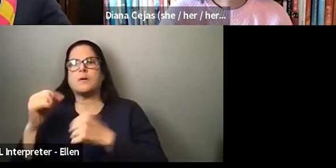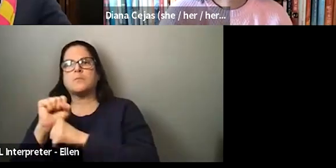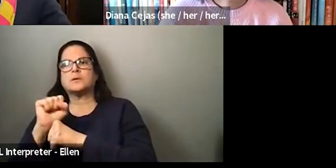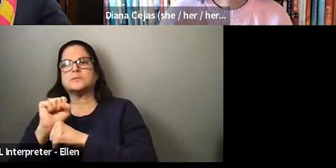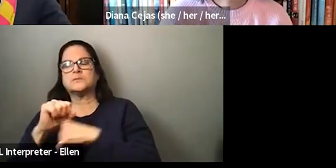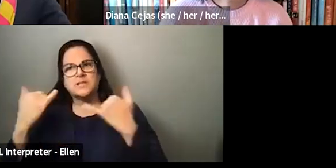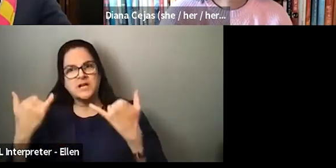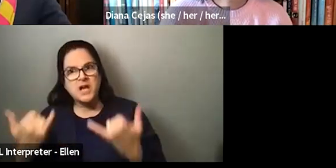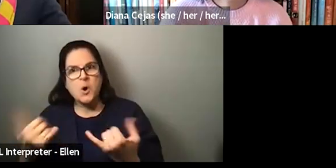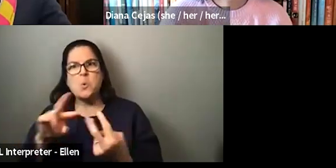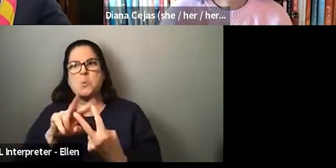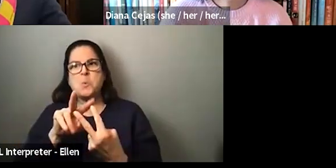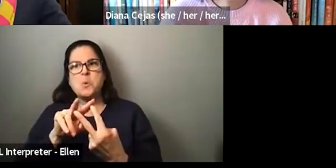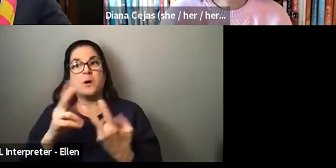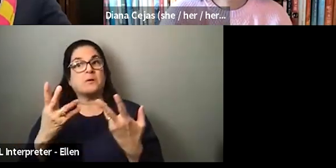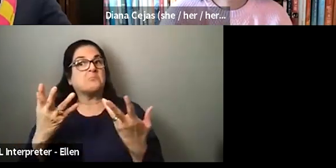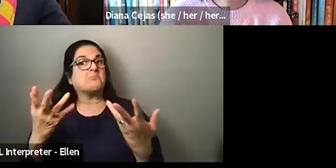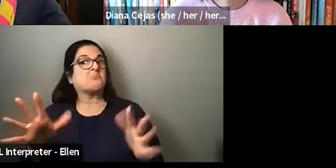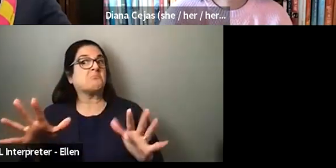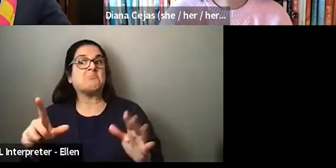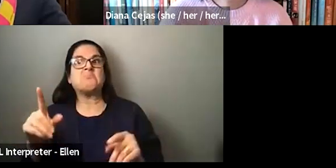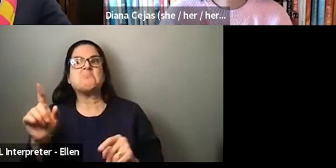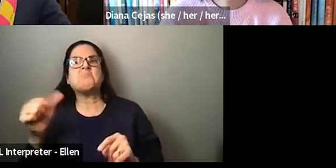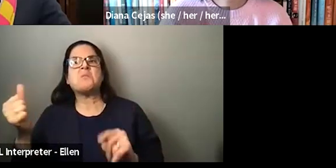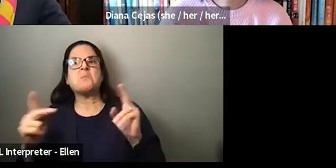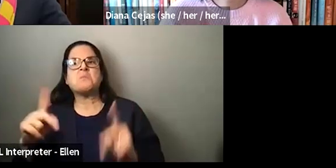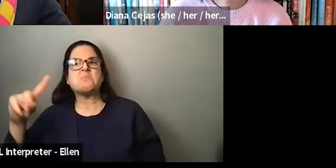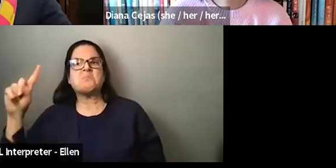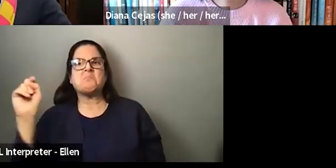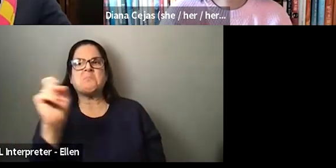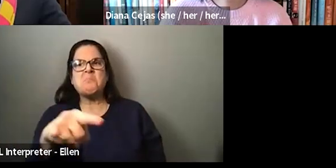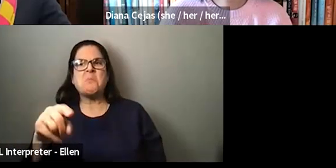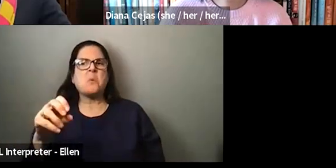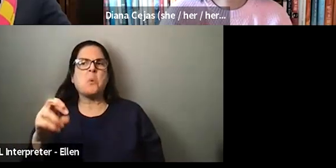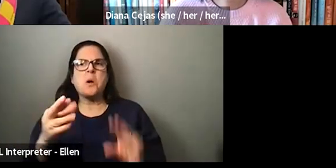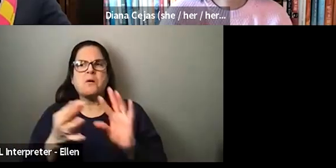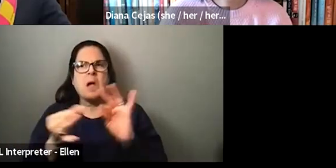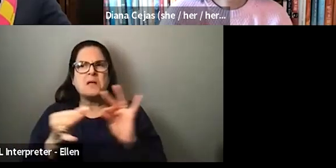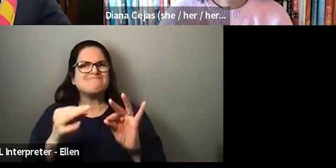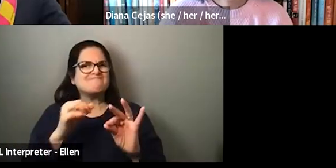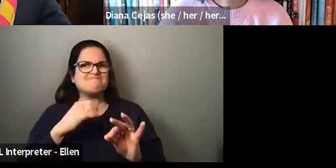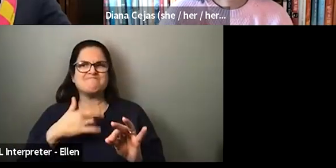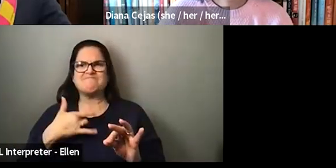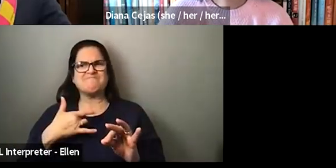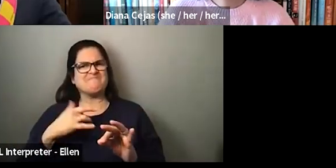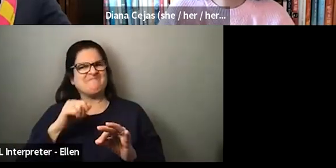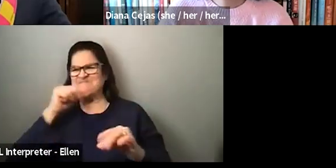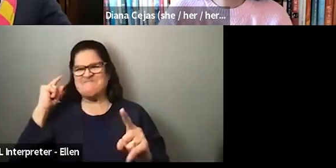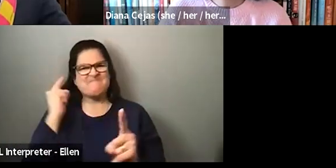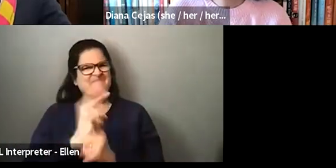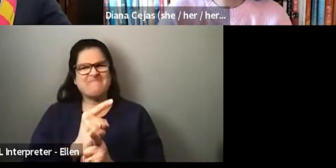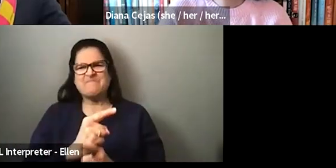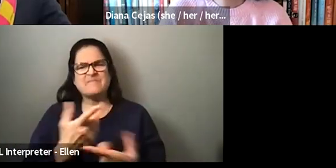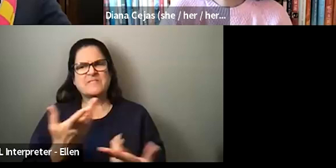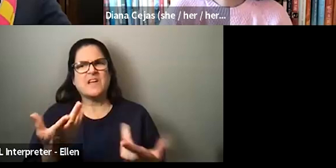any either inappropriate questions or comments about your disability? And if you could talk to us a little bit about how